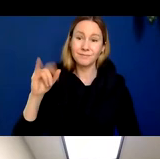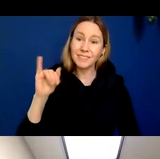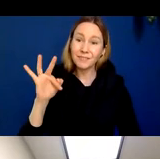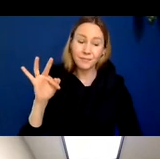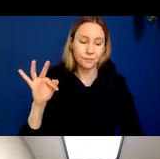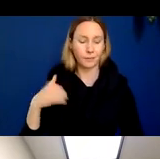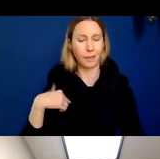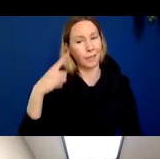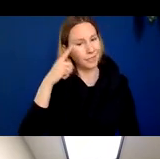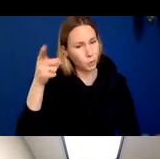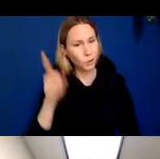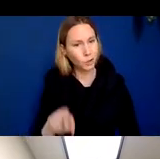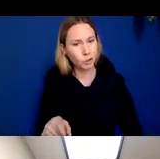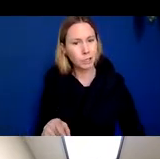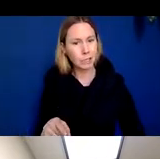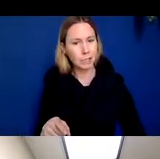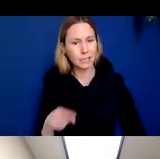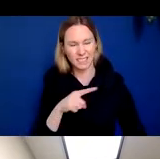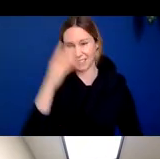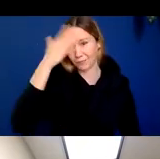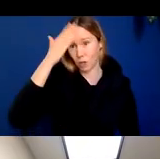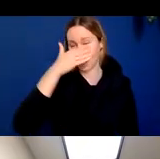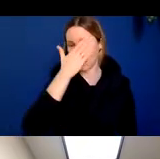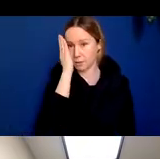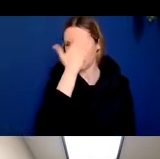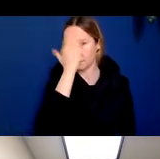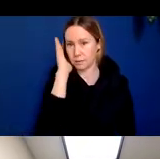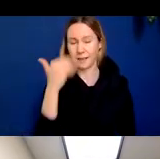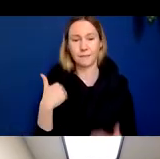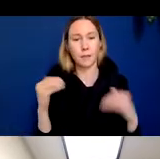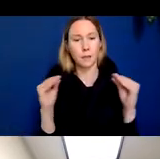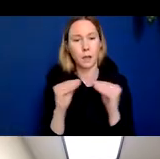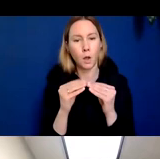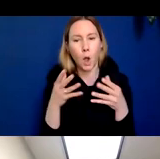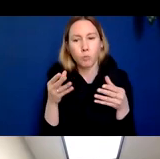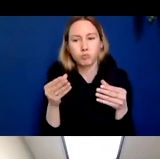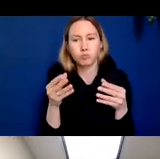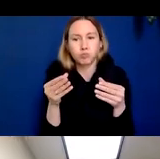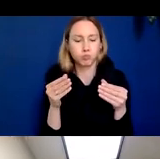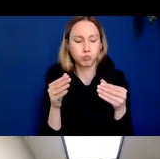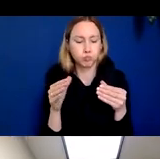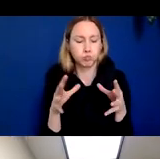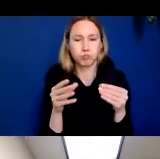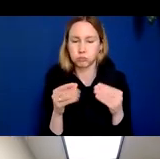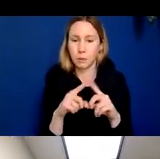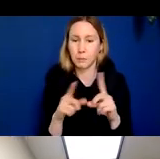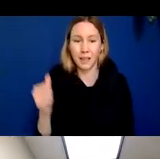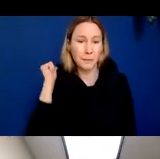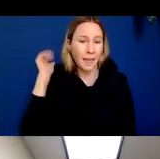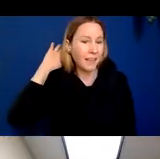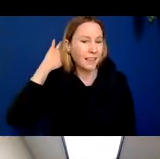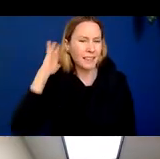I think you would agree with me that here, which is the front of the brain, there's more fullness of the brain tissue, whereas in the back of the brain,